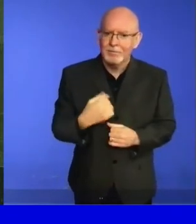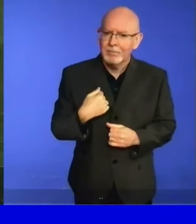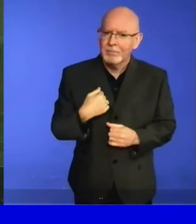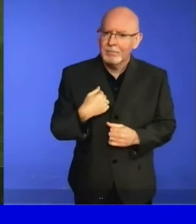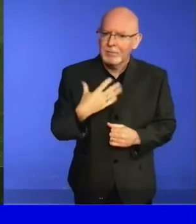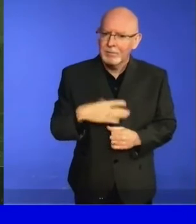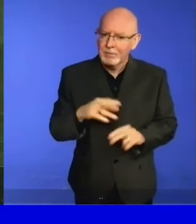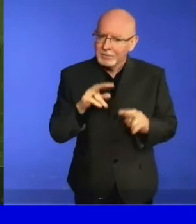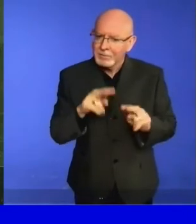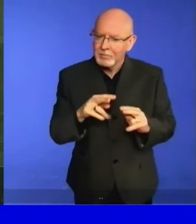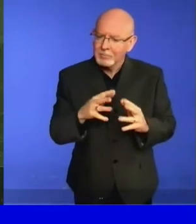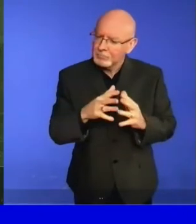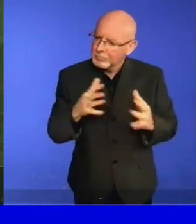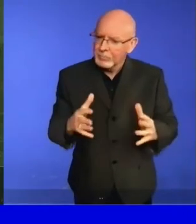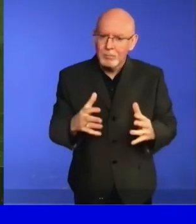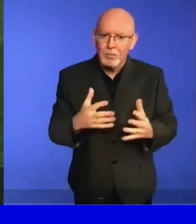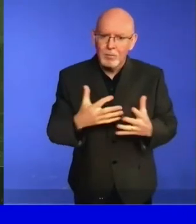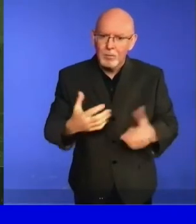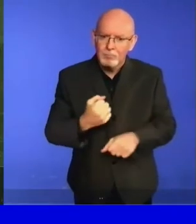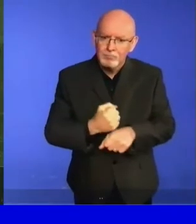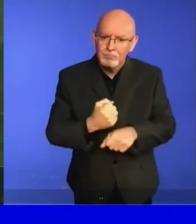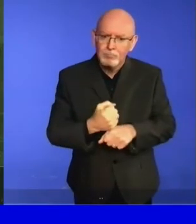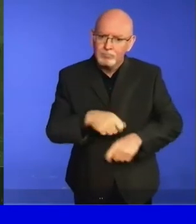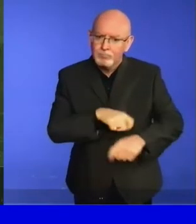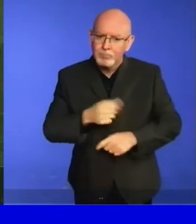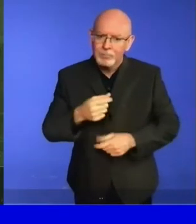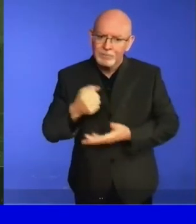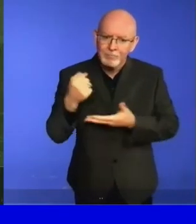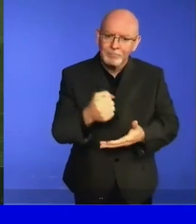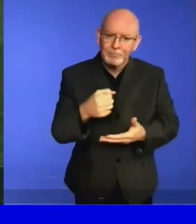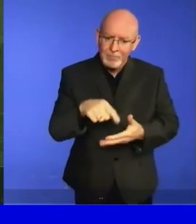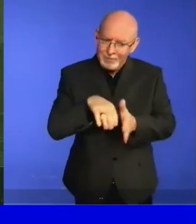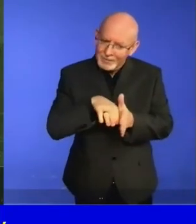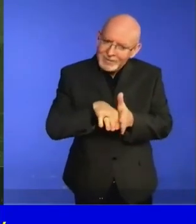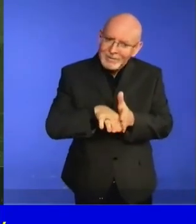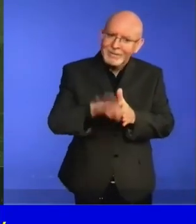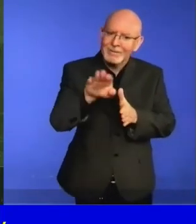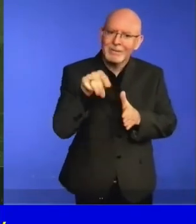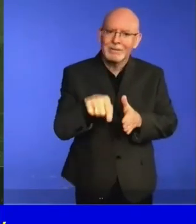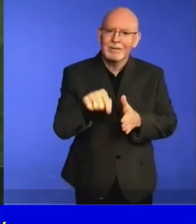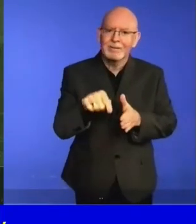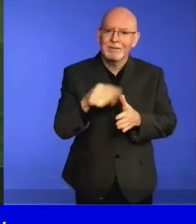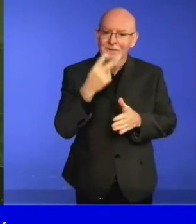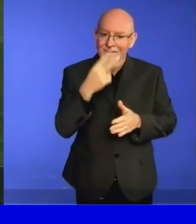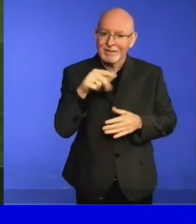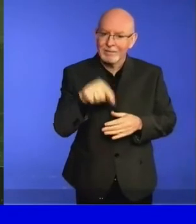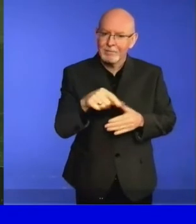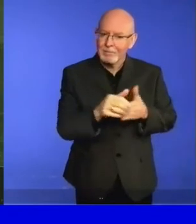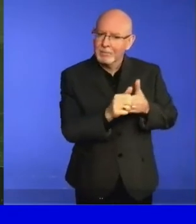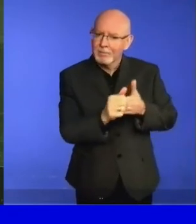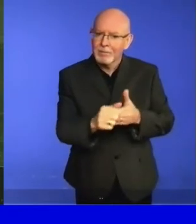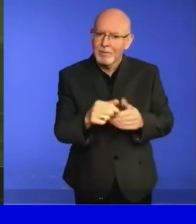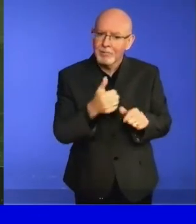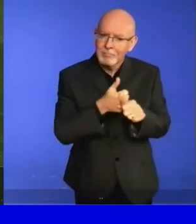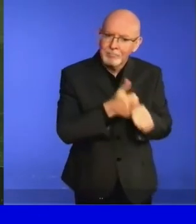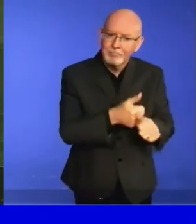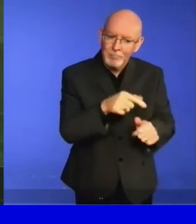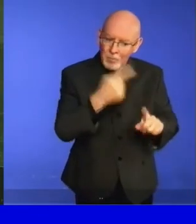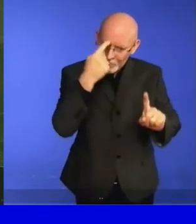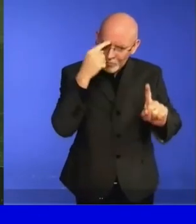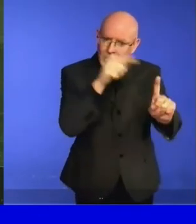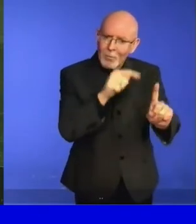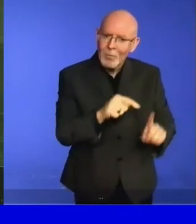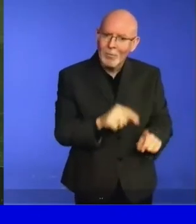Consider for a moment the frustration of women and girls with disabilities, particularly those in